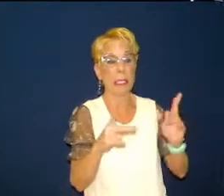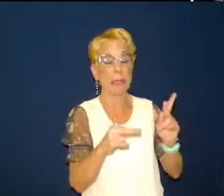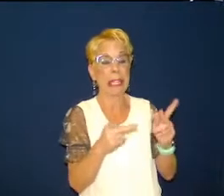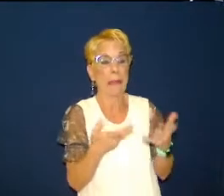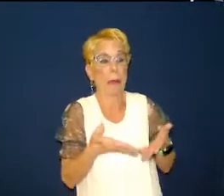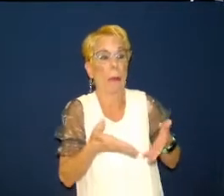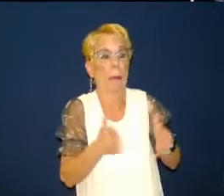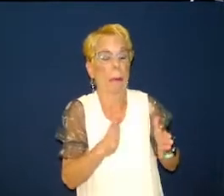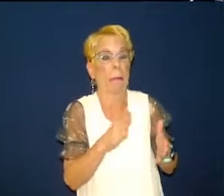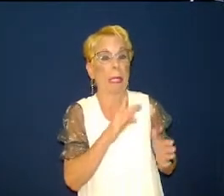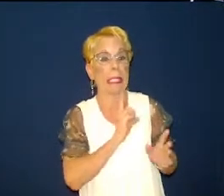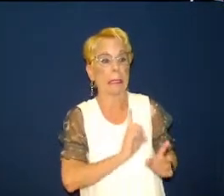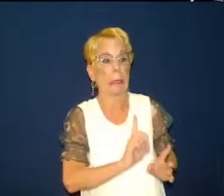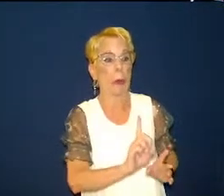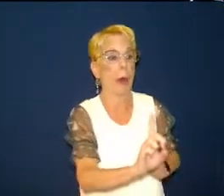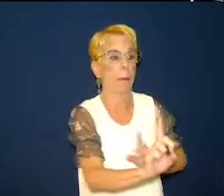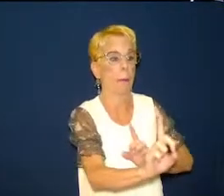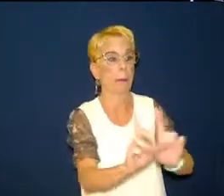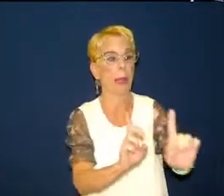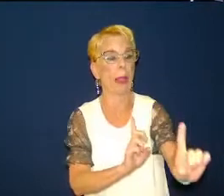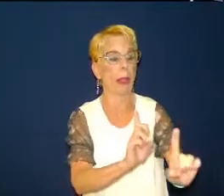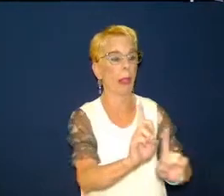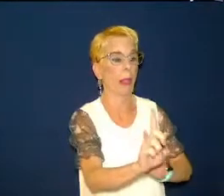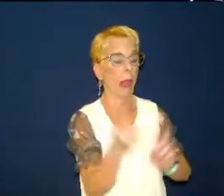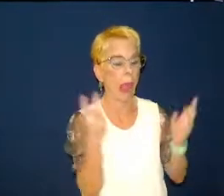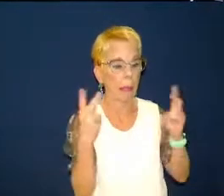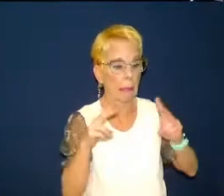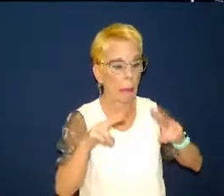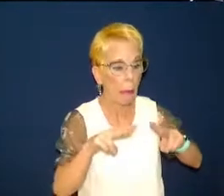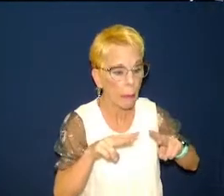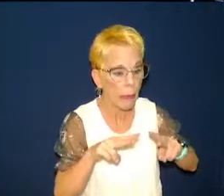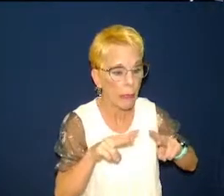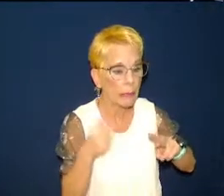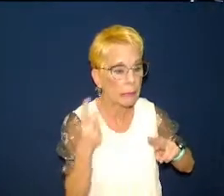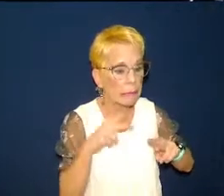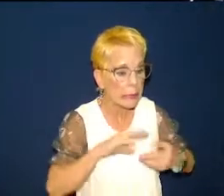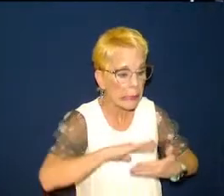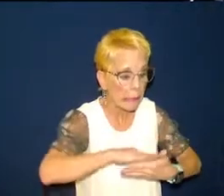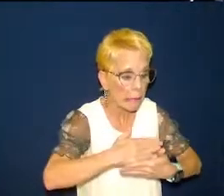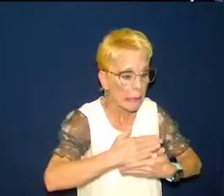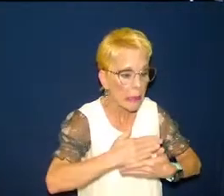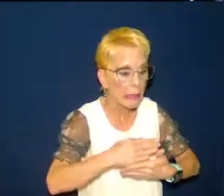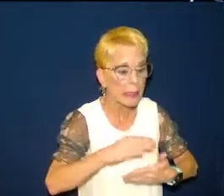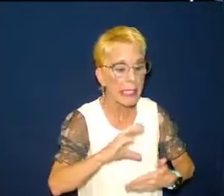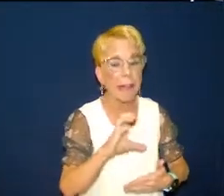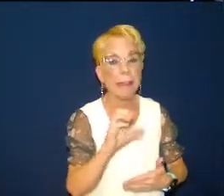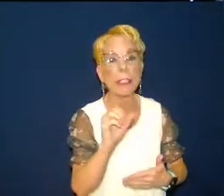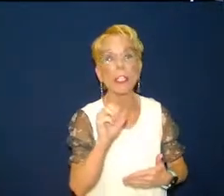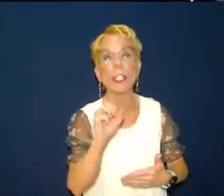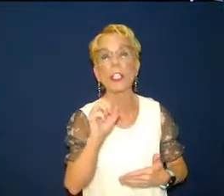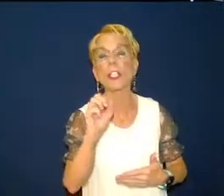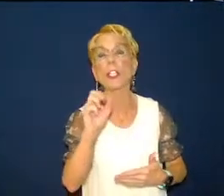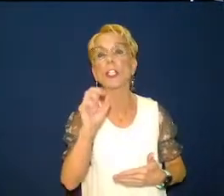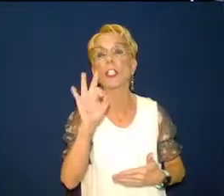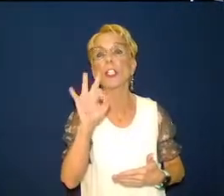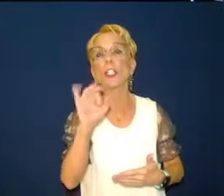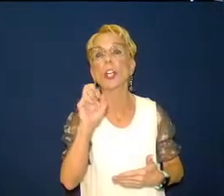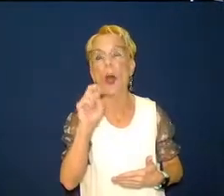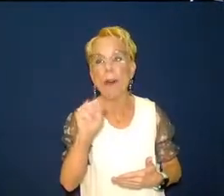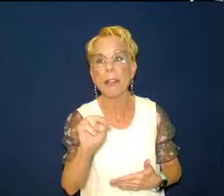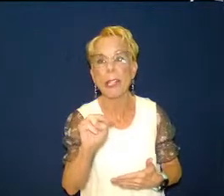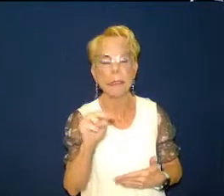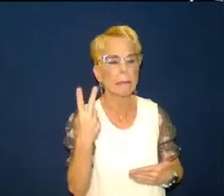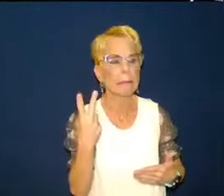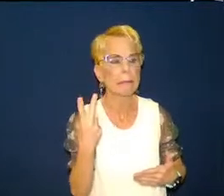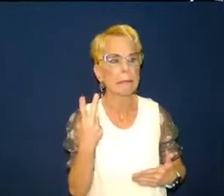so people were filled with curiosity about what the inside of a coffin would look like for a dead church so